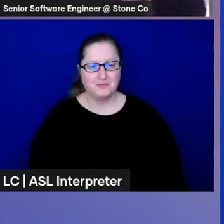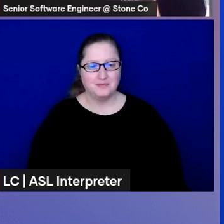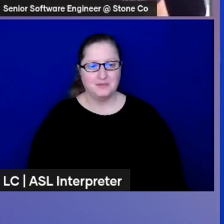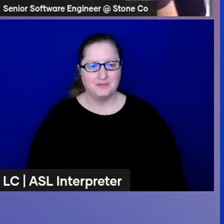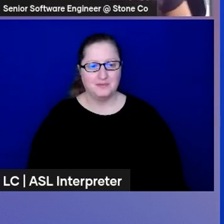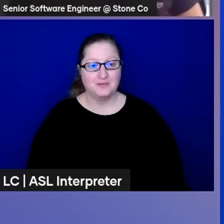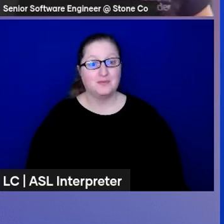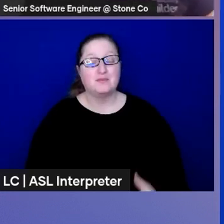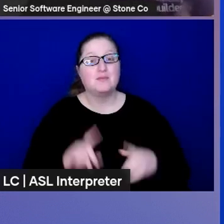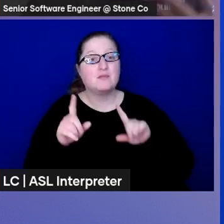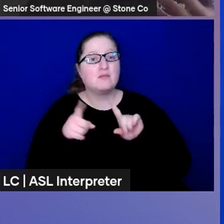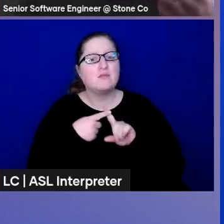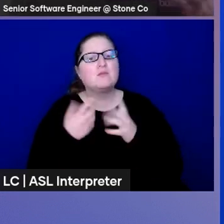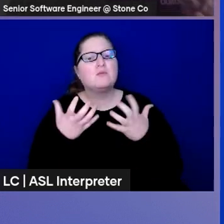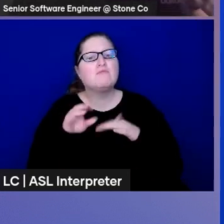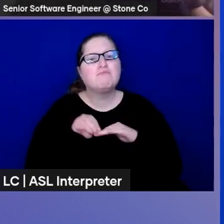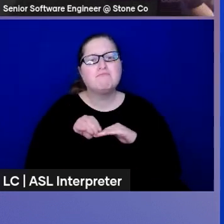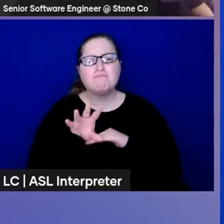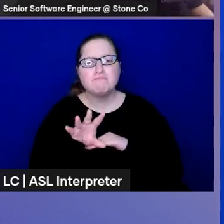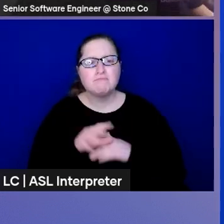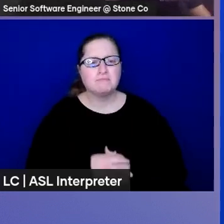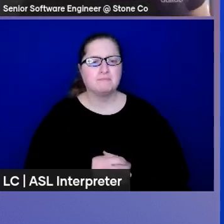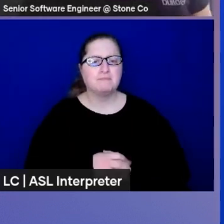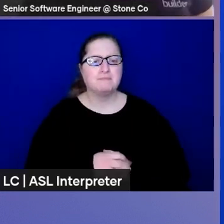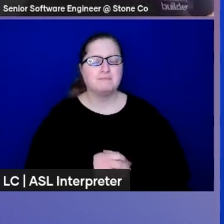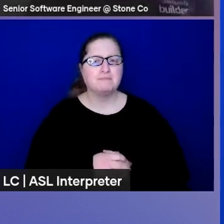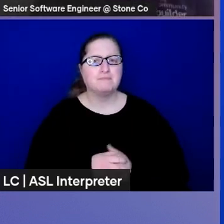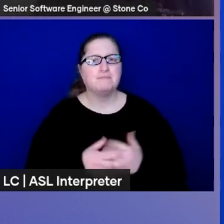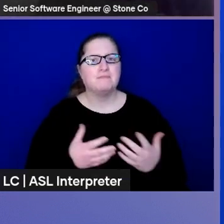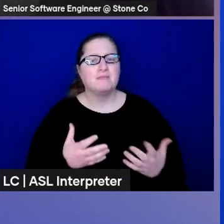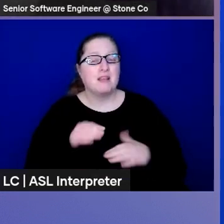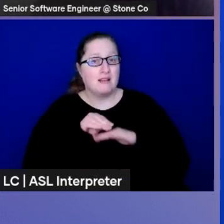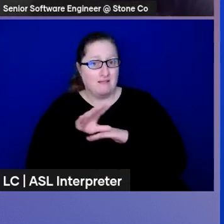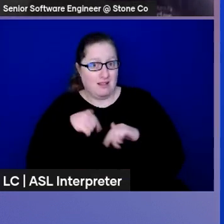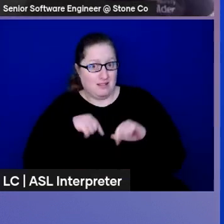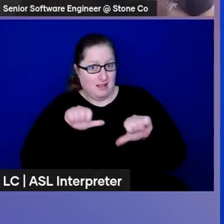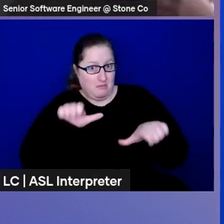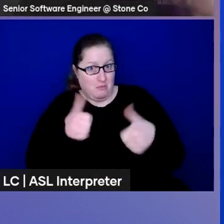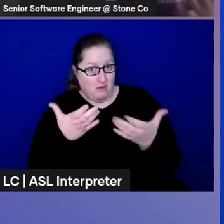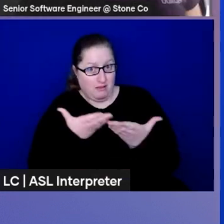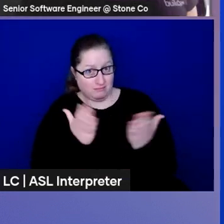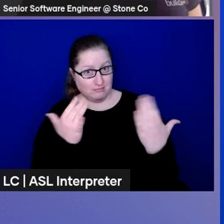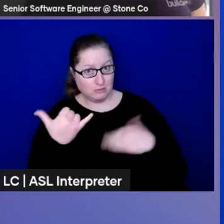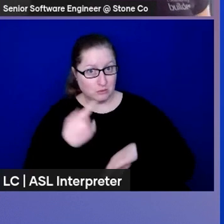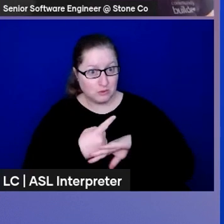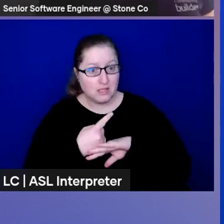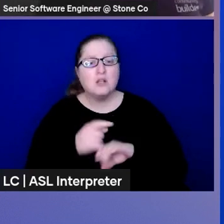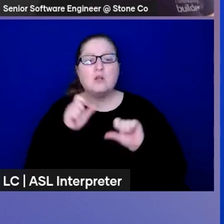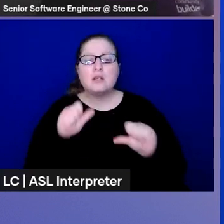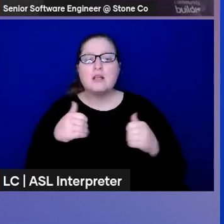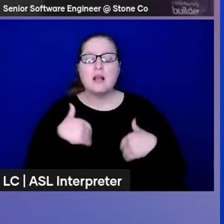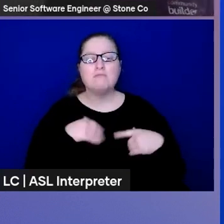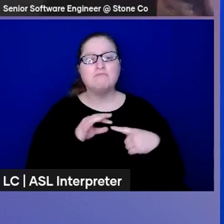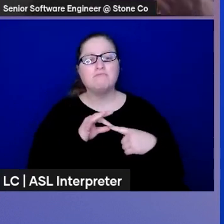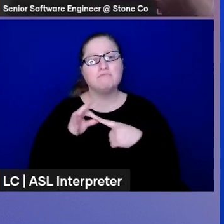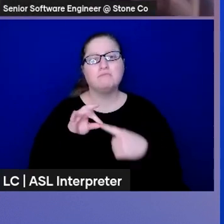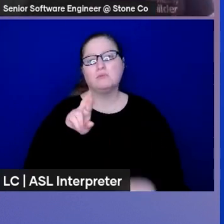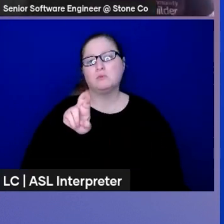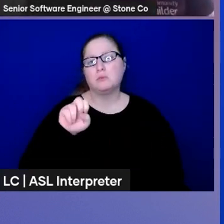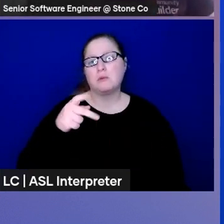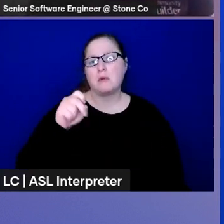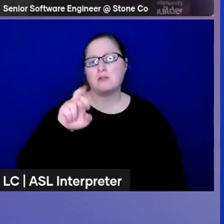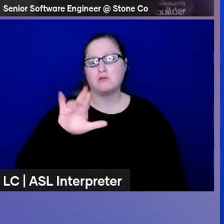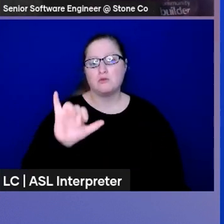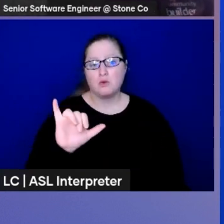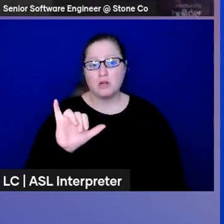First, an advice. The advice that I can give to you all today. You can have a unique repository where you can